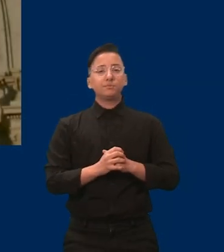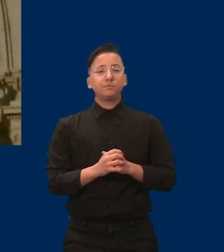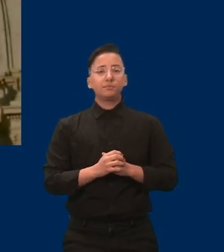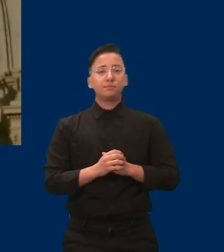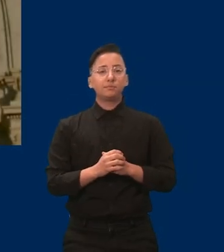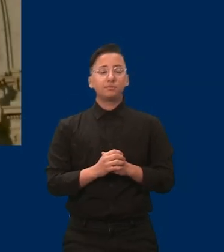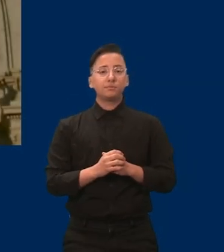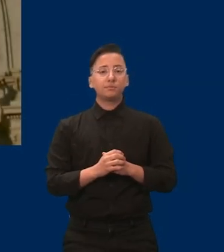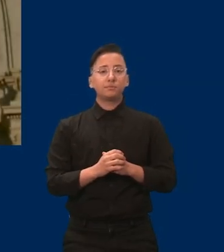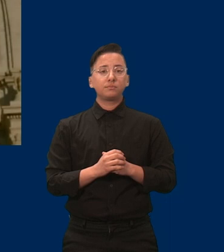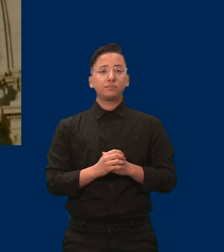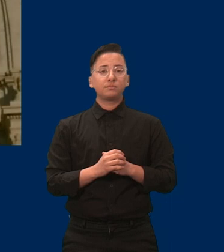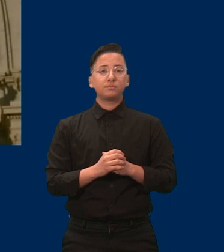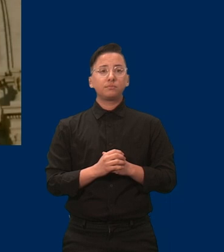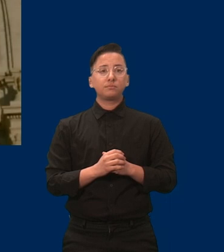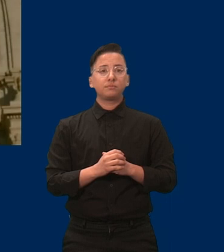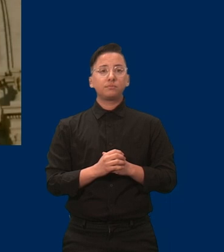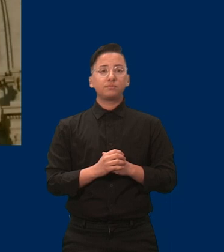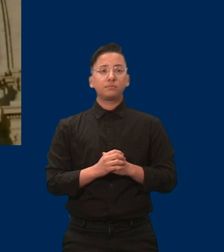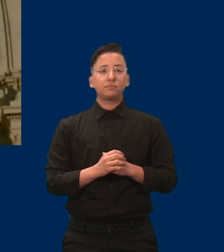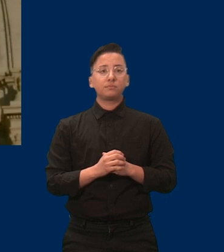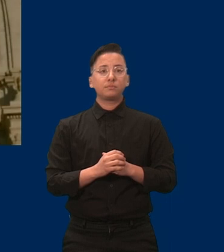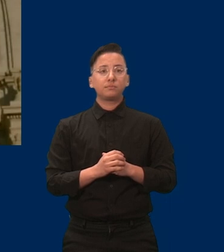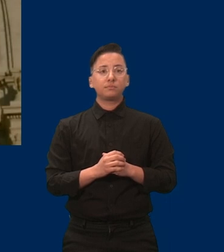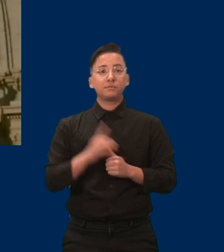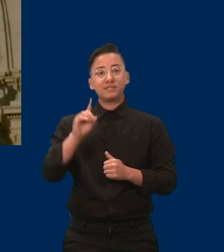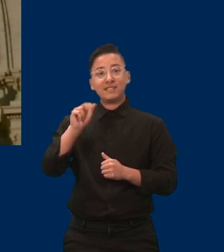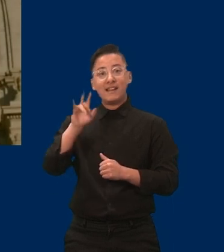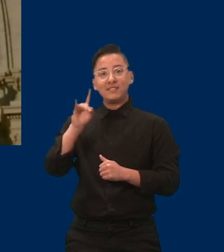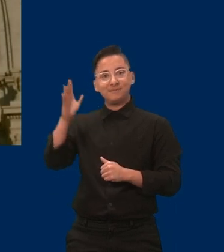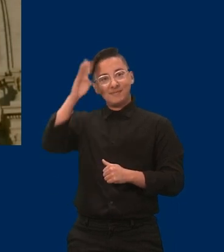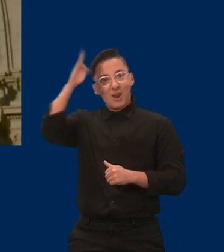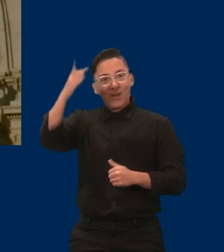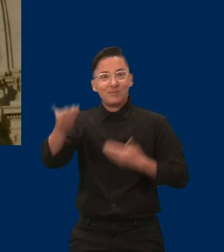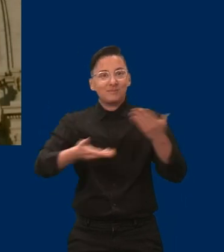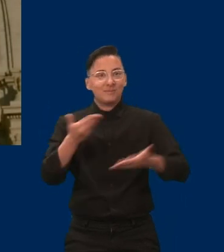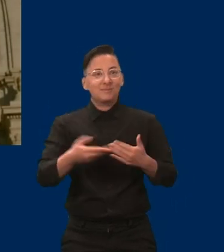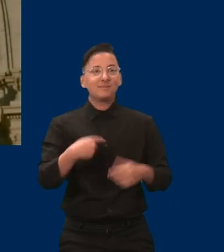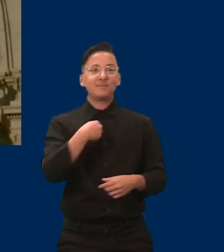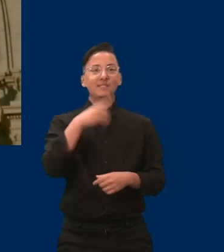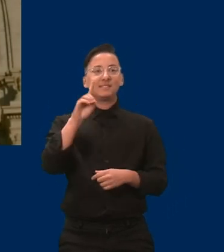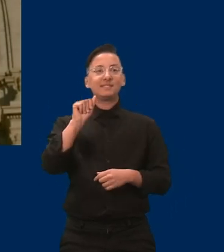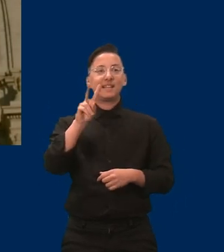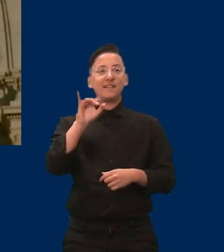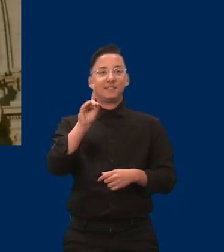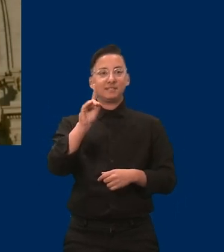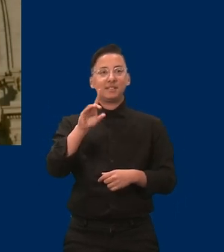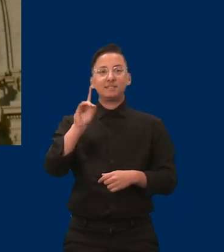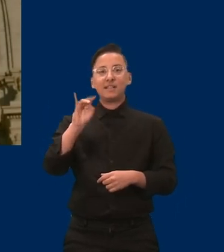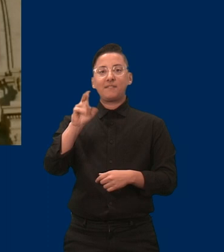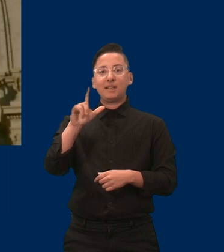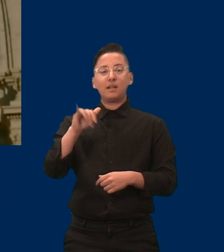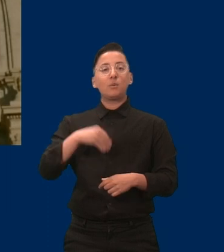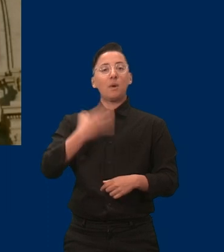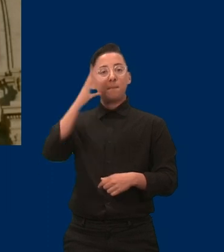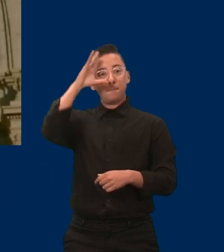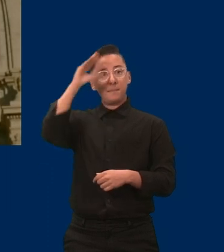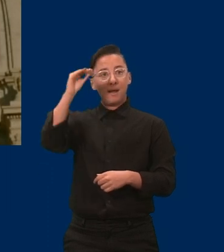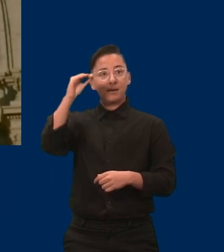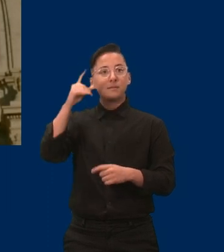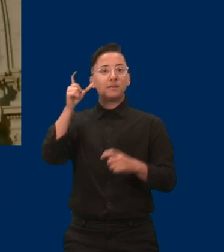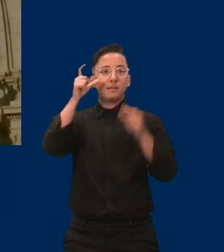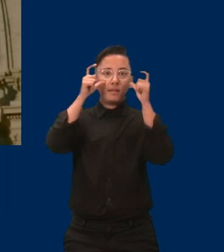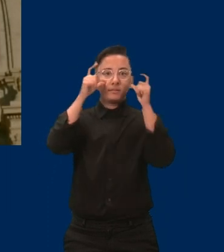Hello and welcome. My name is David Dively. I'm a white male with blue glasses who is bald, is wearing a blue sweater,